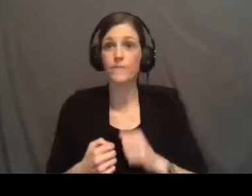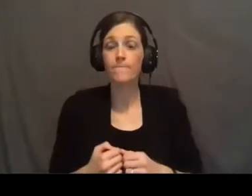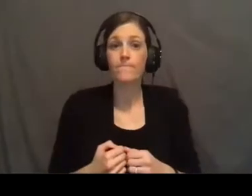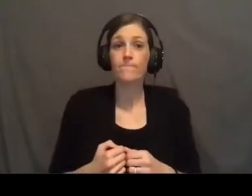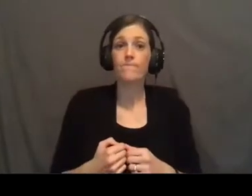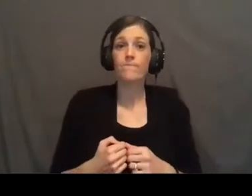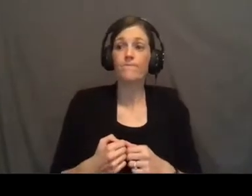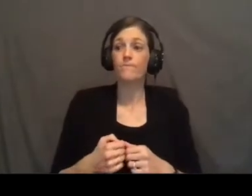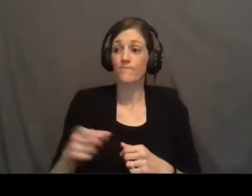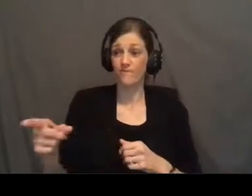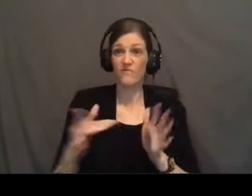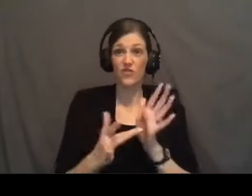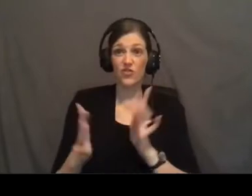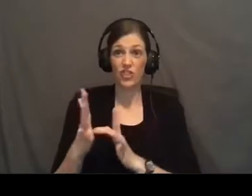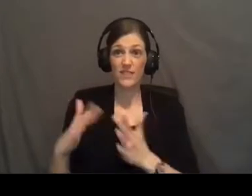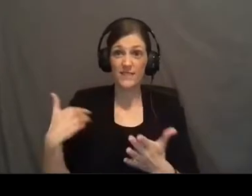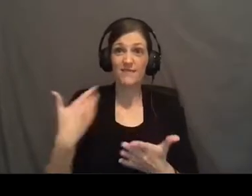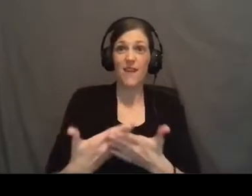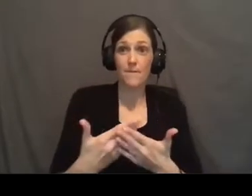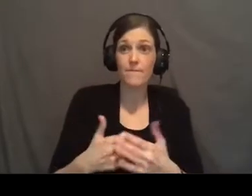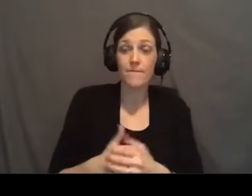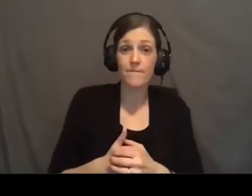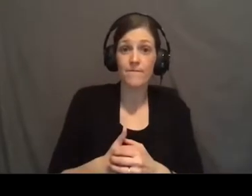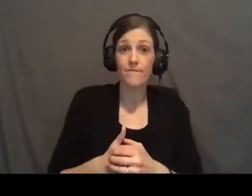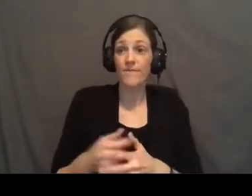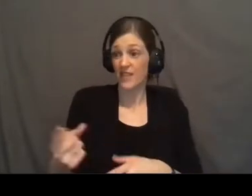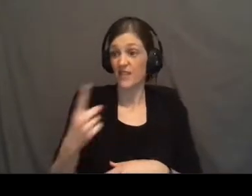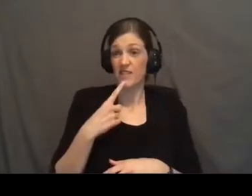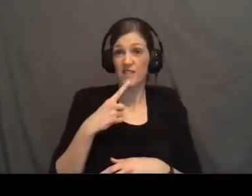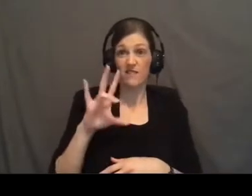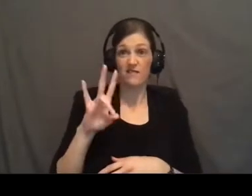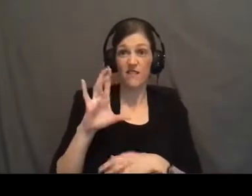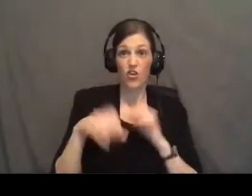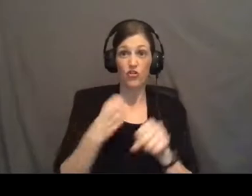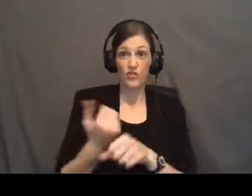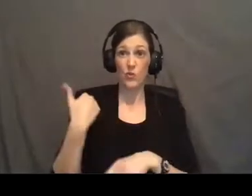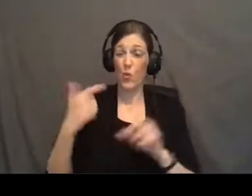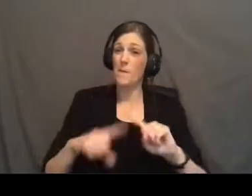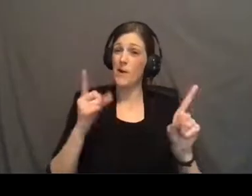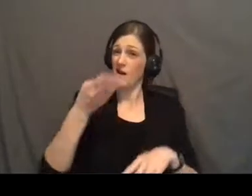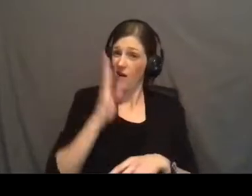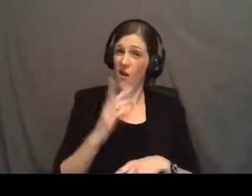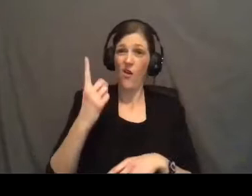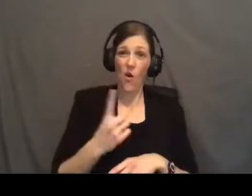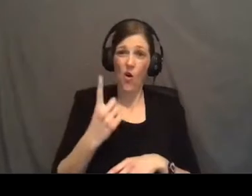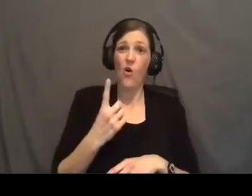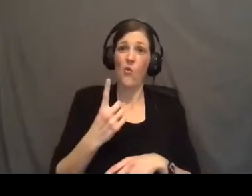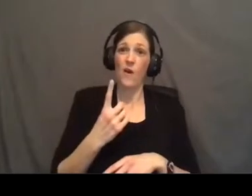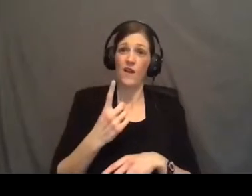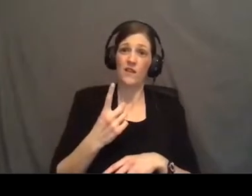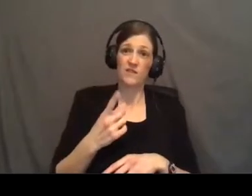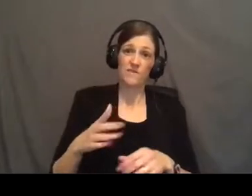He came. He said it 700 years ago. But God always acts on what He says.